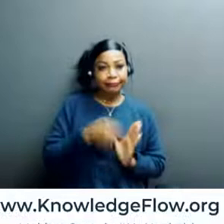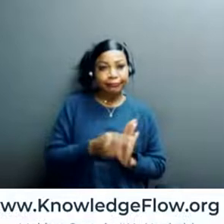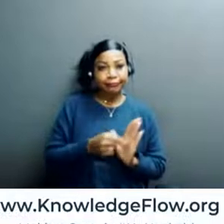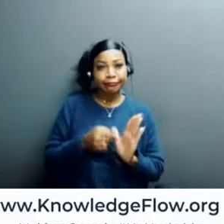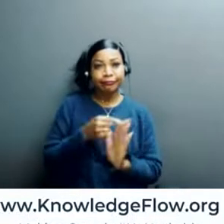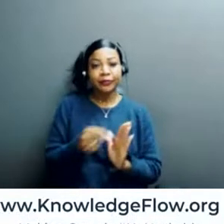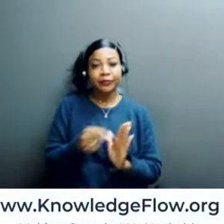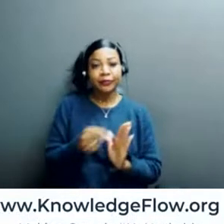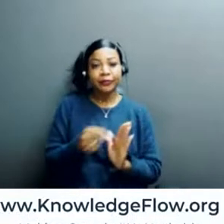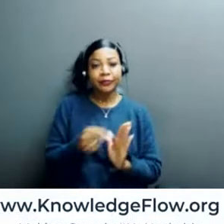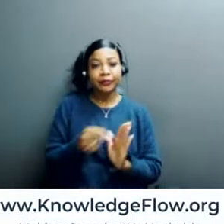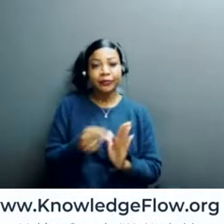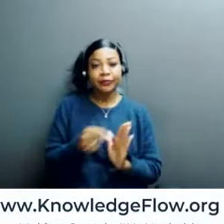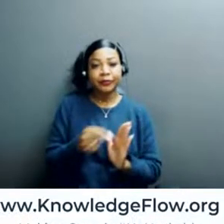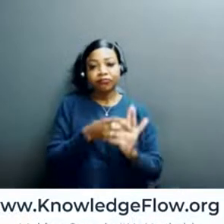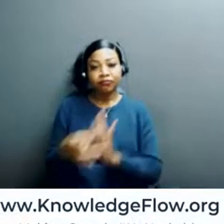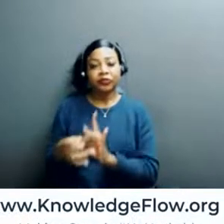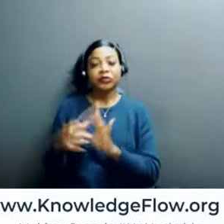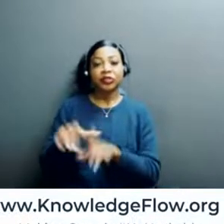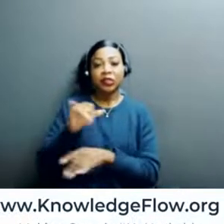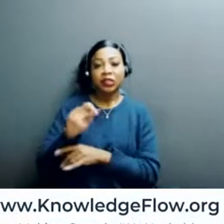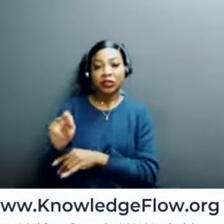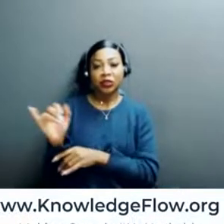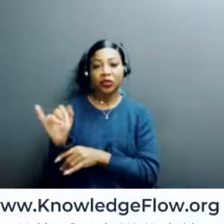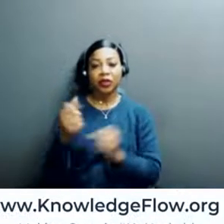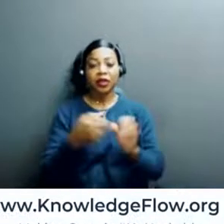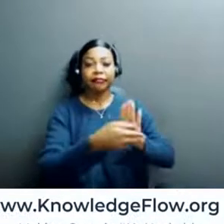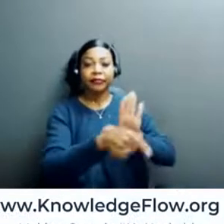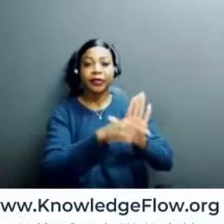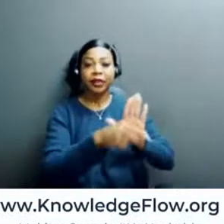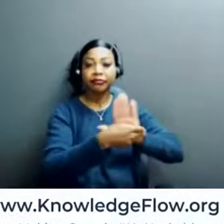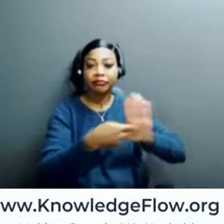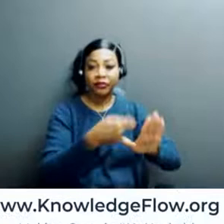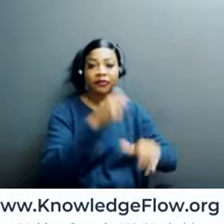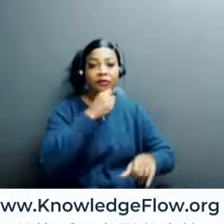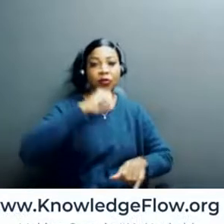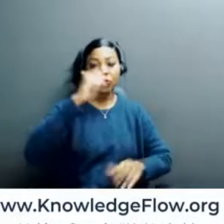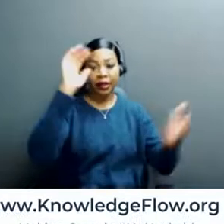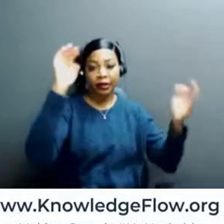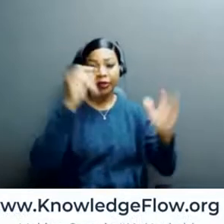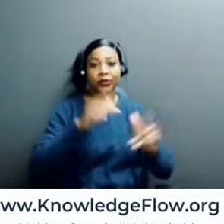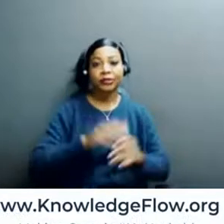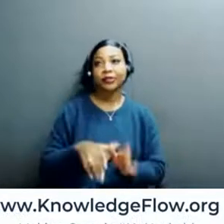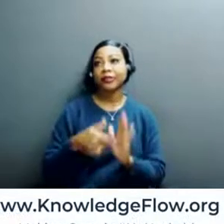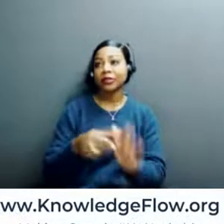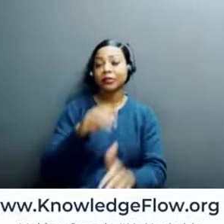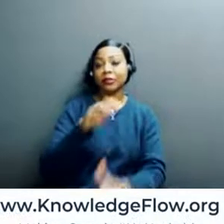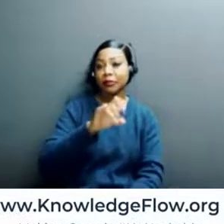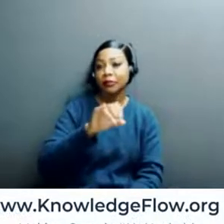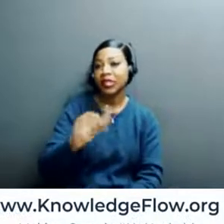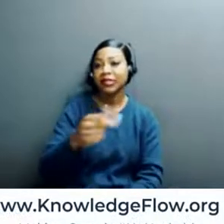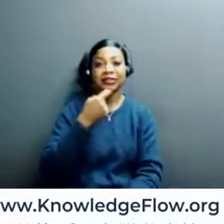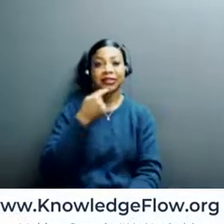And there are a lot of negative stereotypes around older adults that are perpetuated in the media. For example, that older adults are